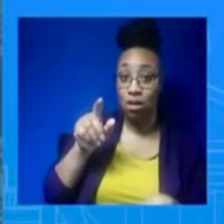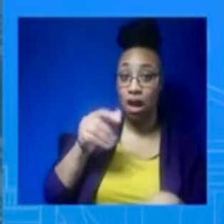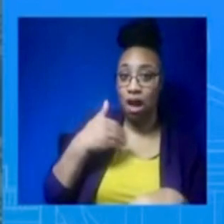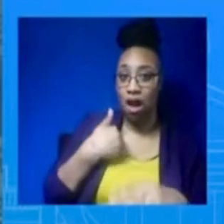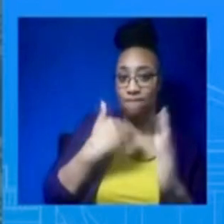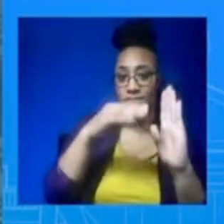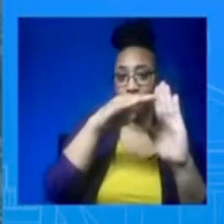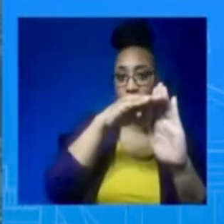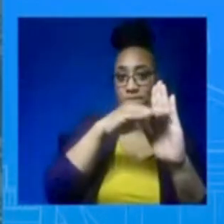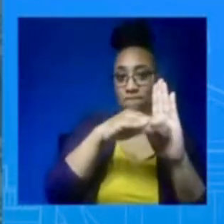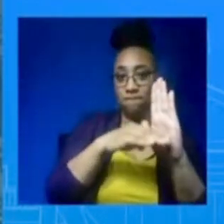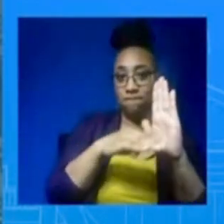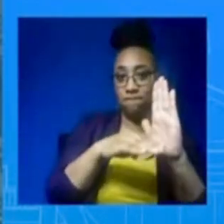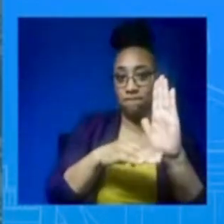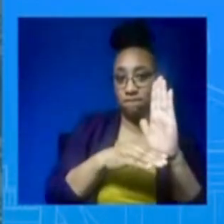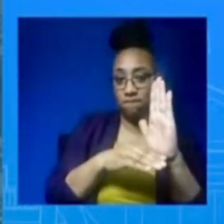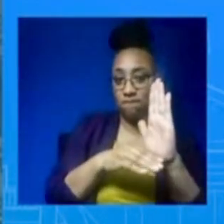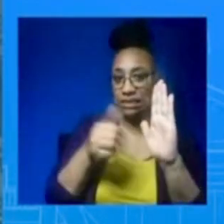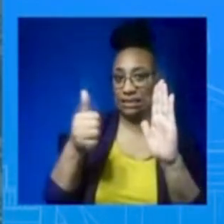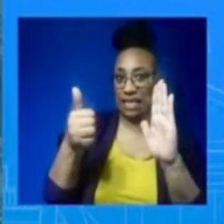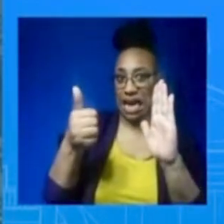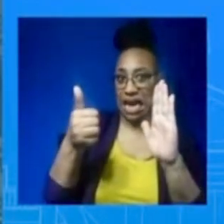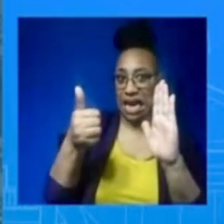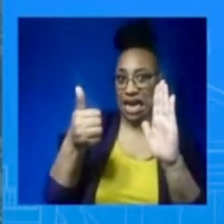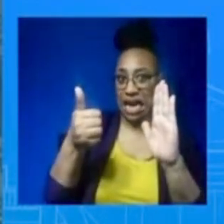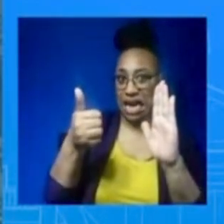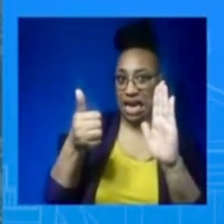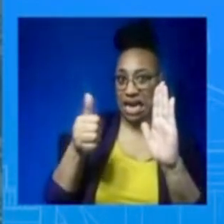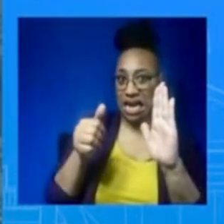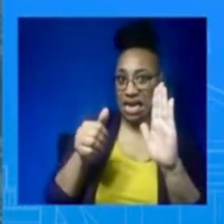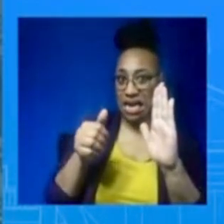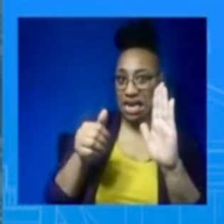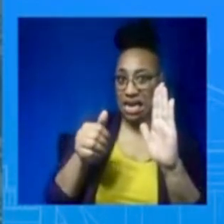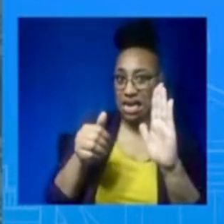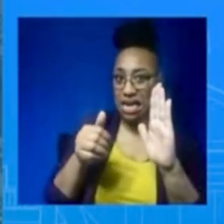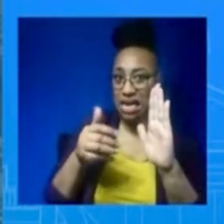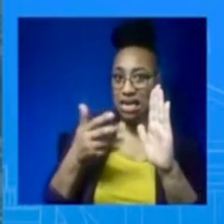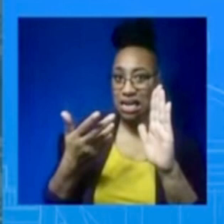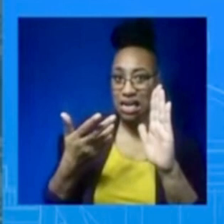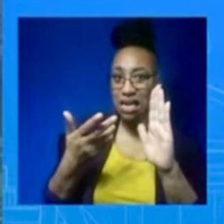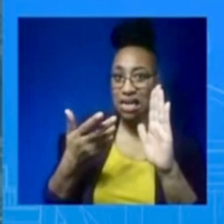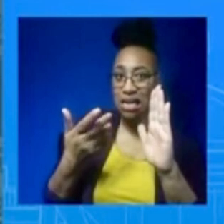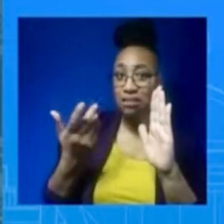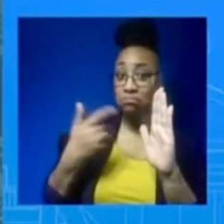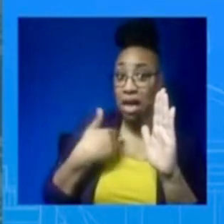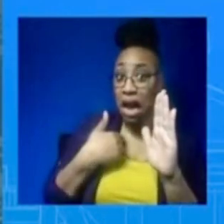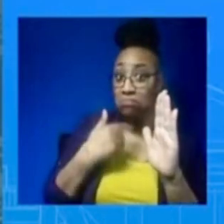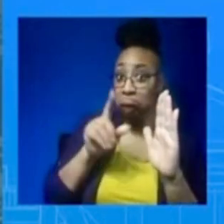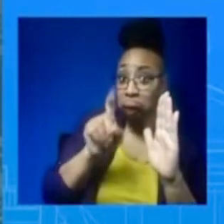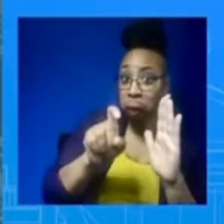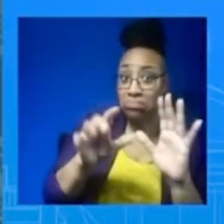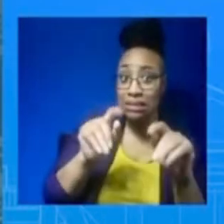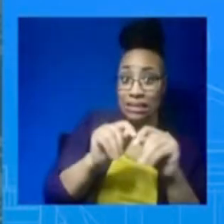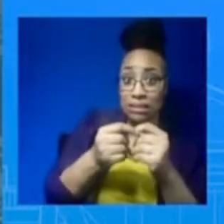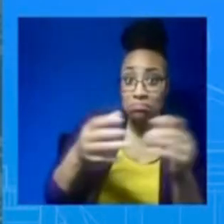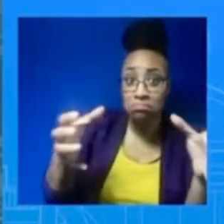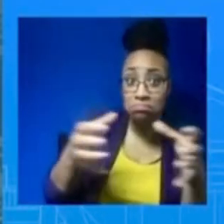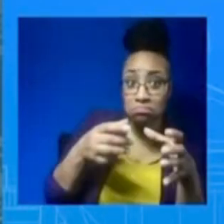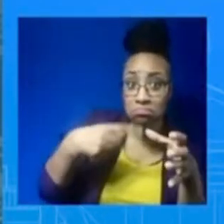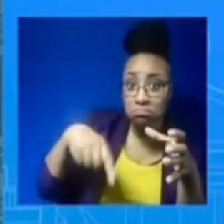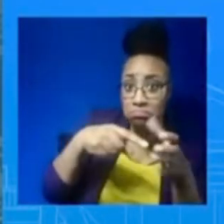help his team sort of figure out how we can best operationalize that proposal. And that work is ongoing. Okay. And